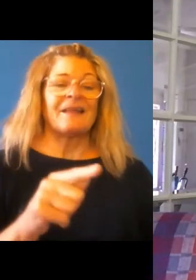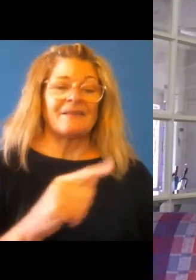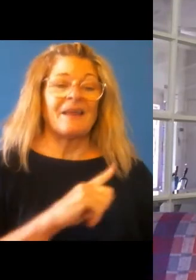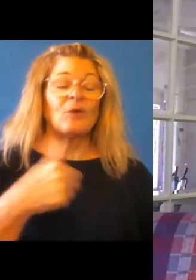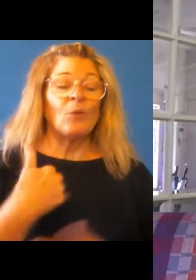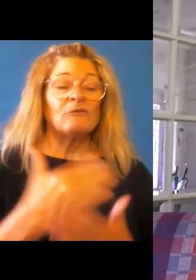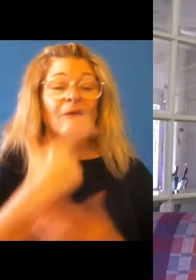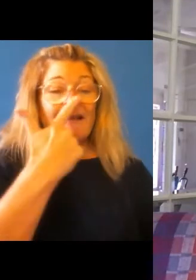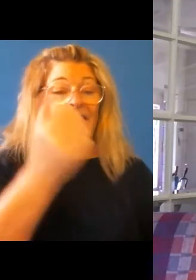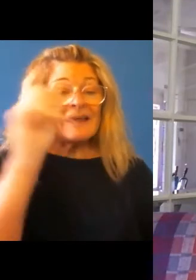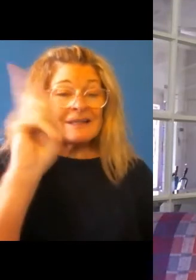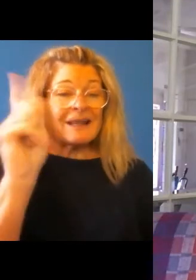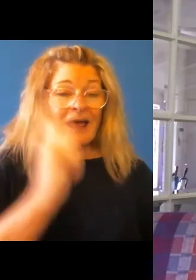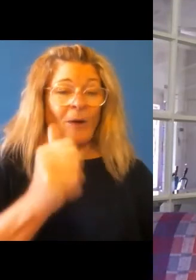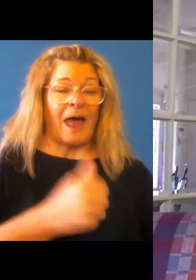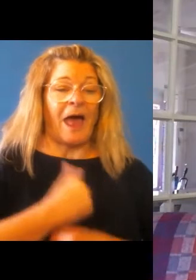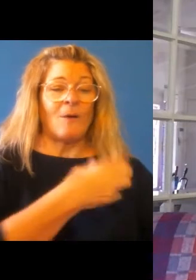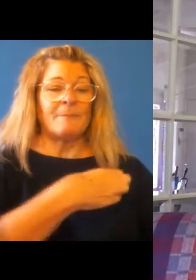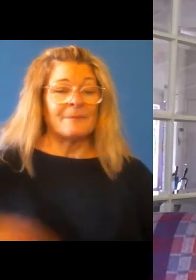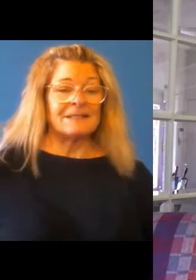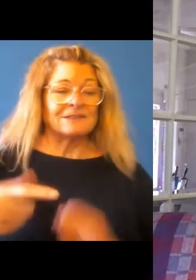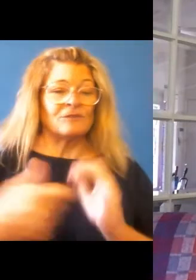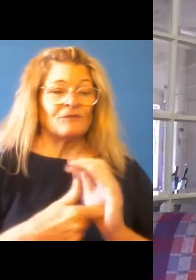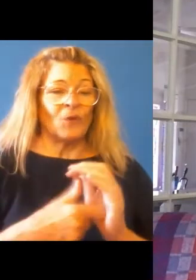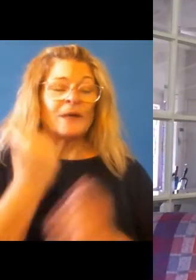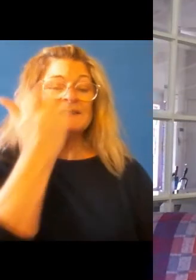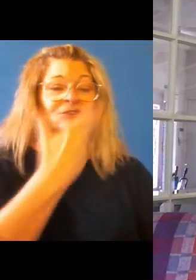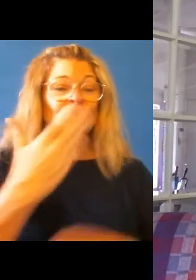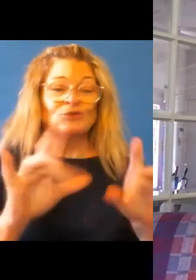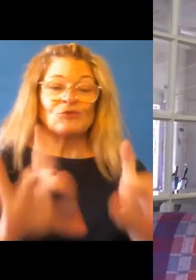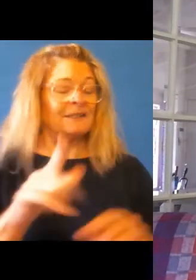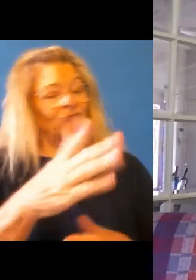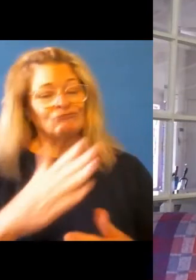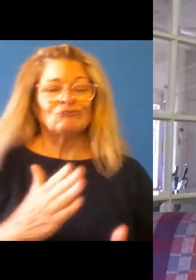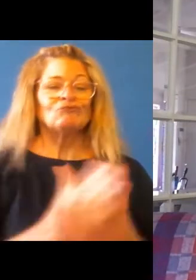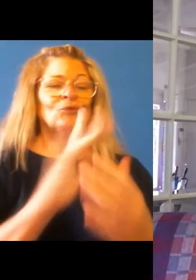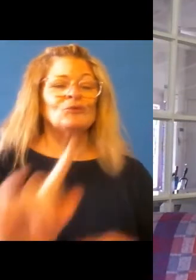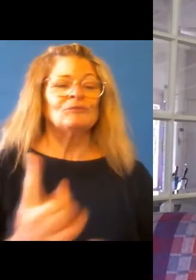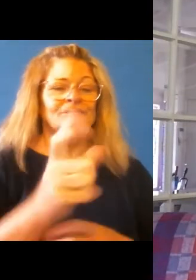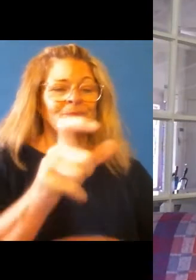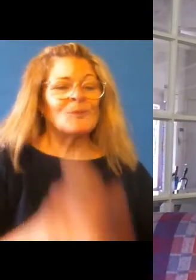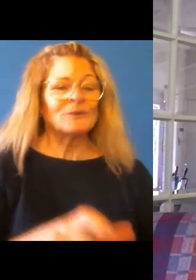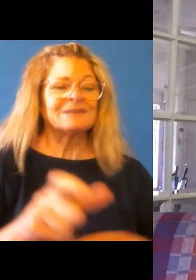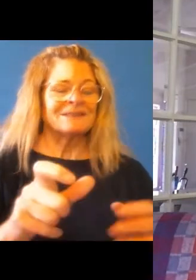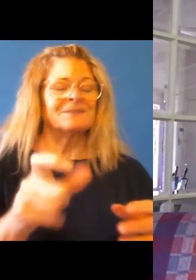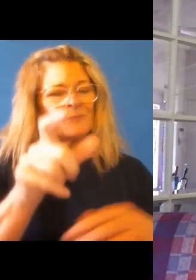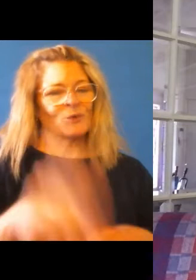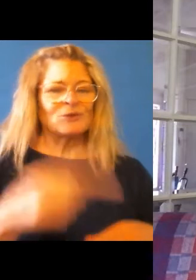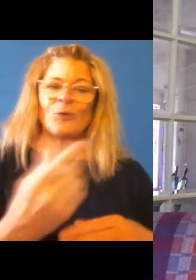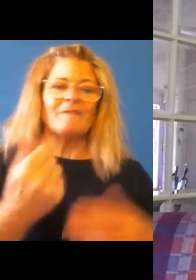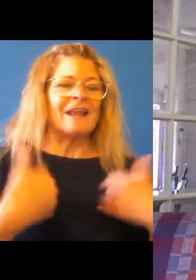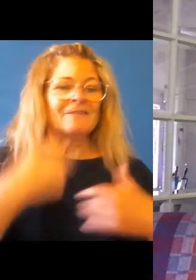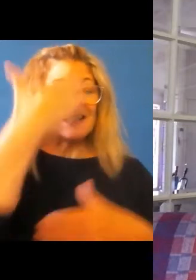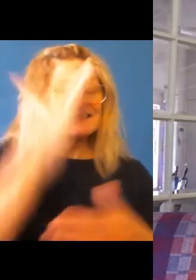indigenous Australians is an indigenous person himself who has a life lived experience. And so he can, can really